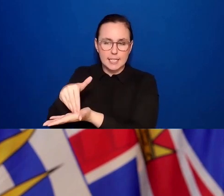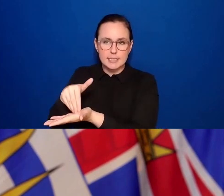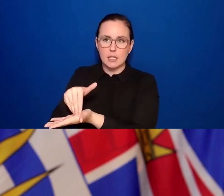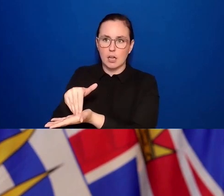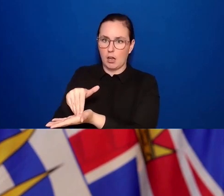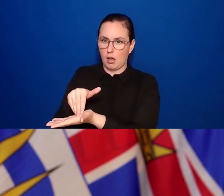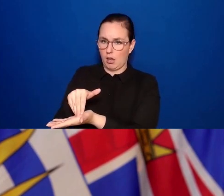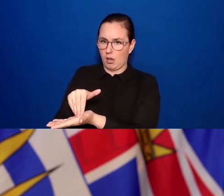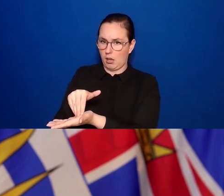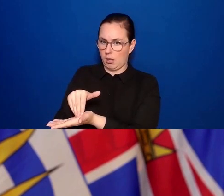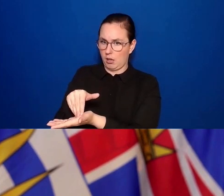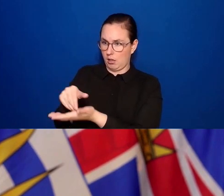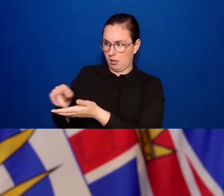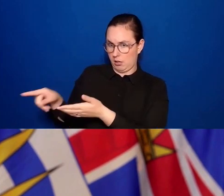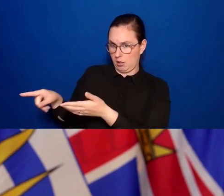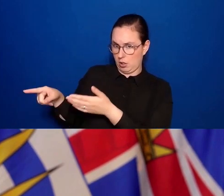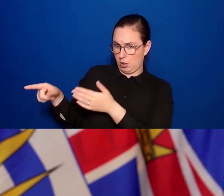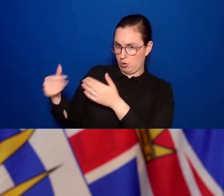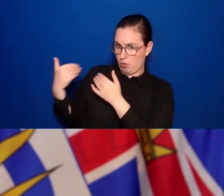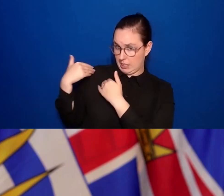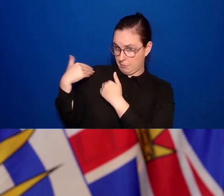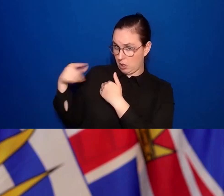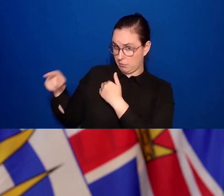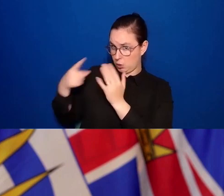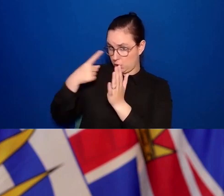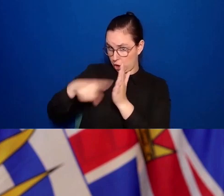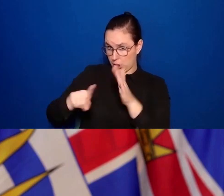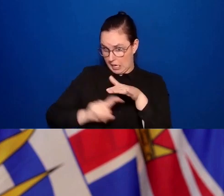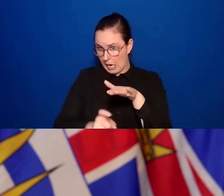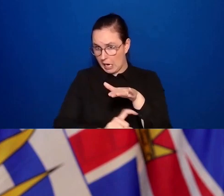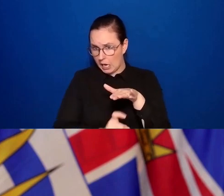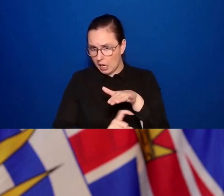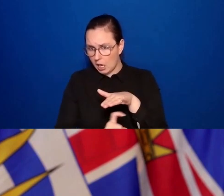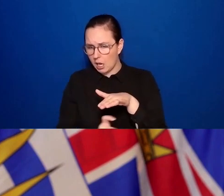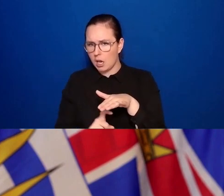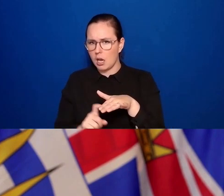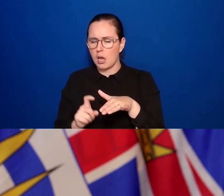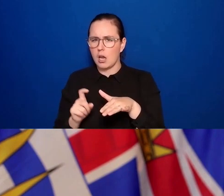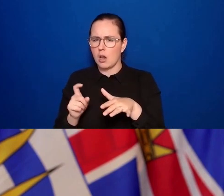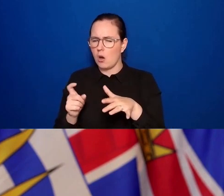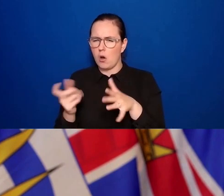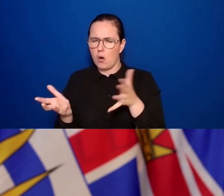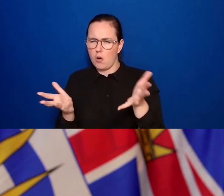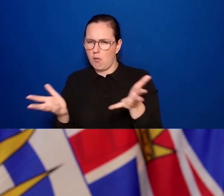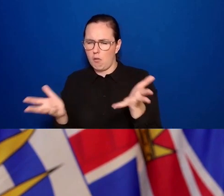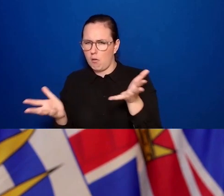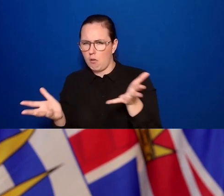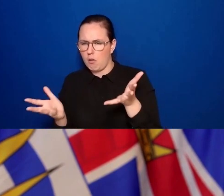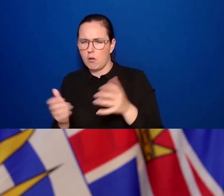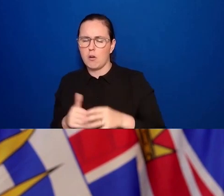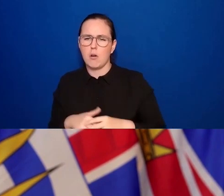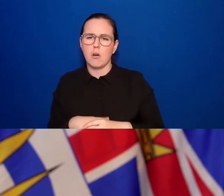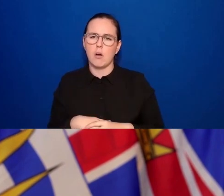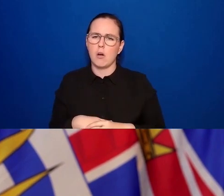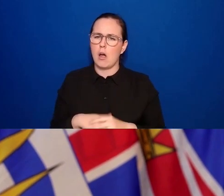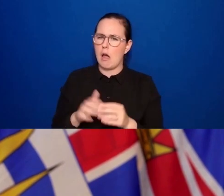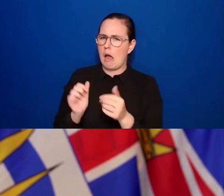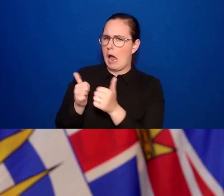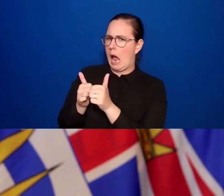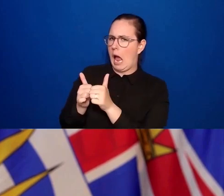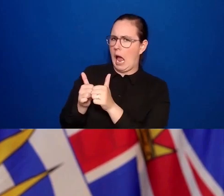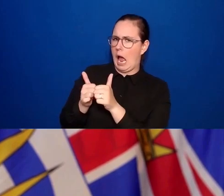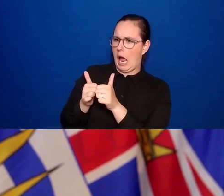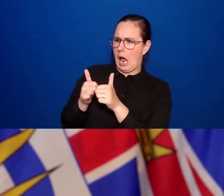download the app, to scan people's QR codes? And what sort of tools will there be around enforcement